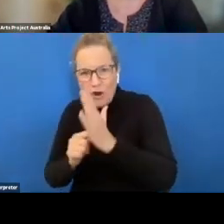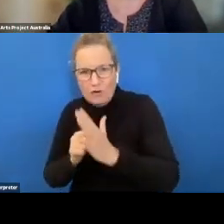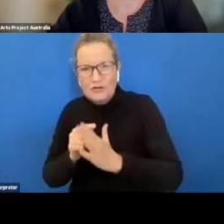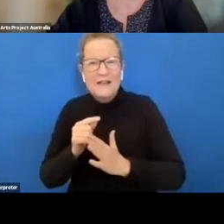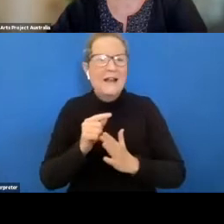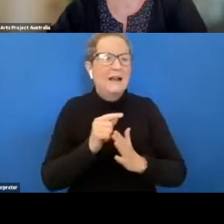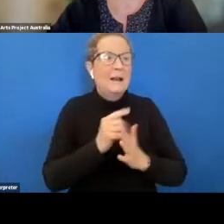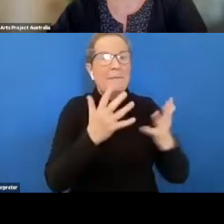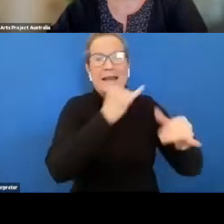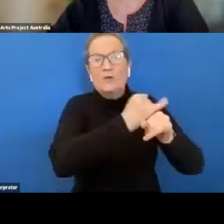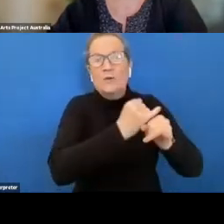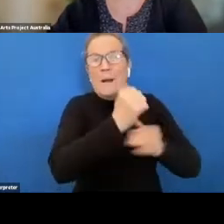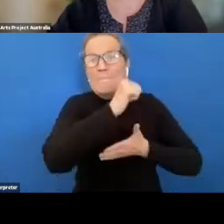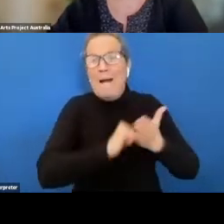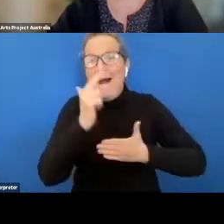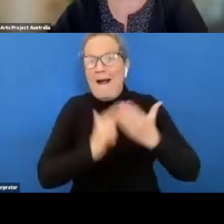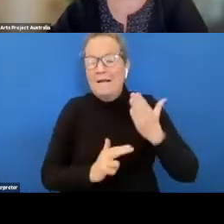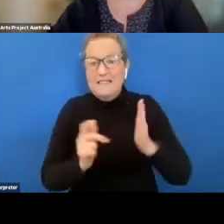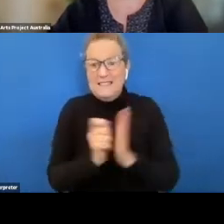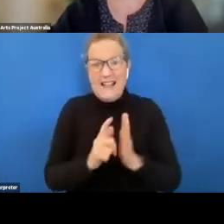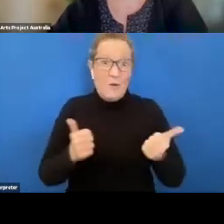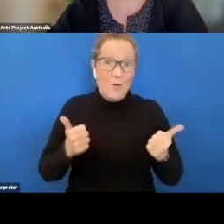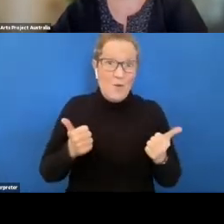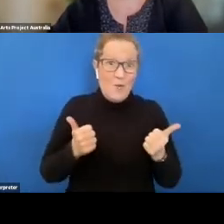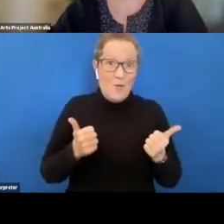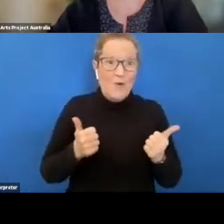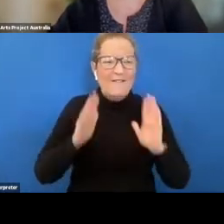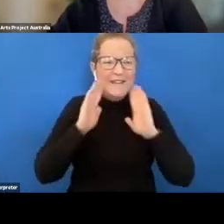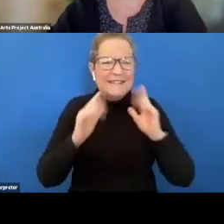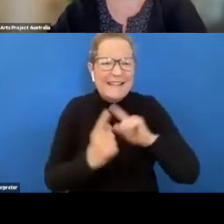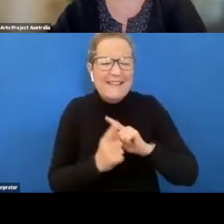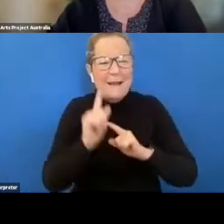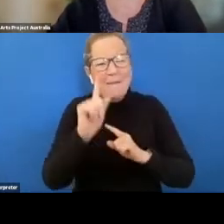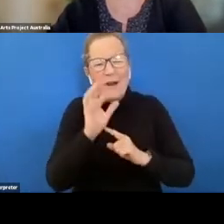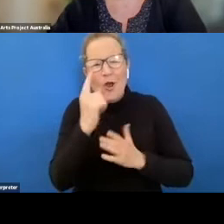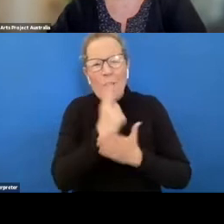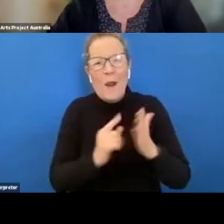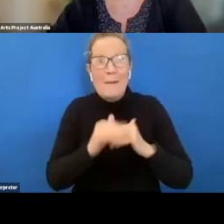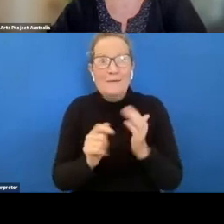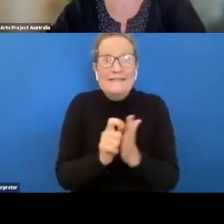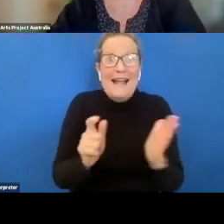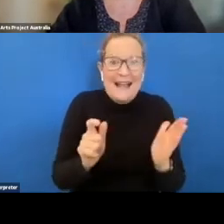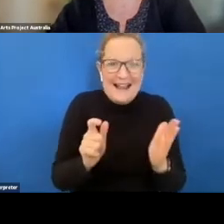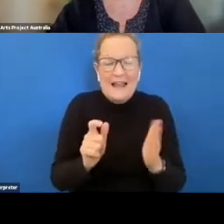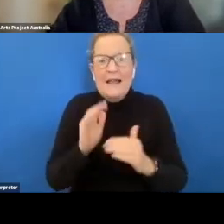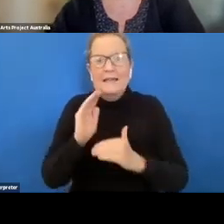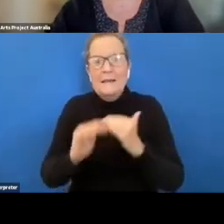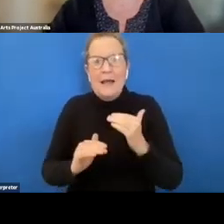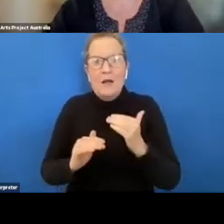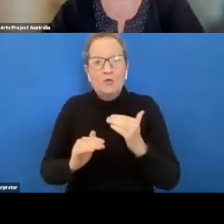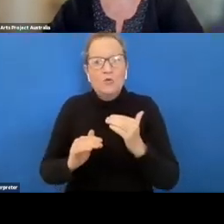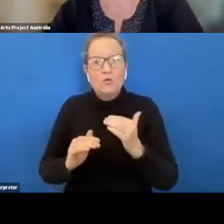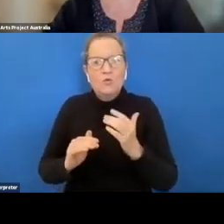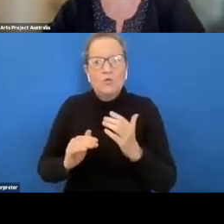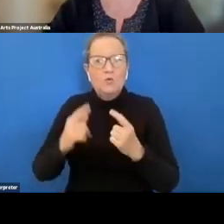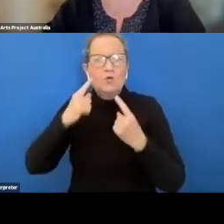it's a sales are really good and a fantastic thing but it's not just sales it's all about the elevation of an artist's work and their